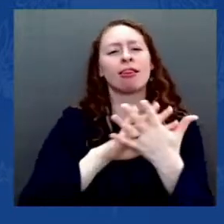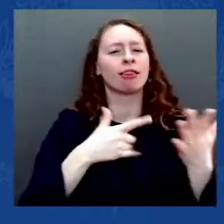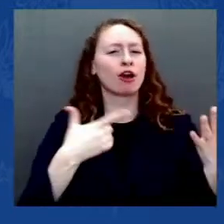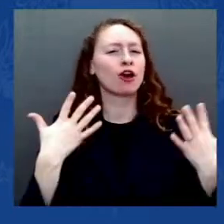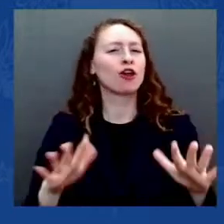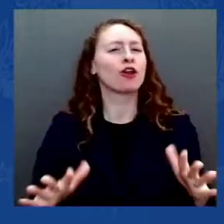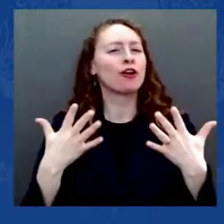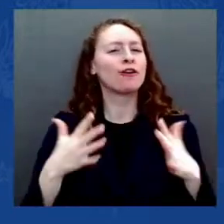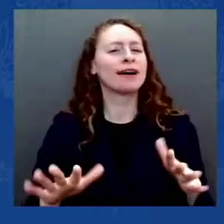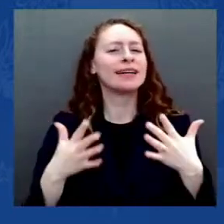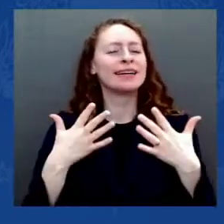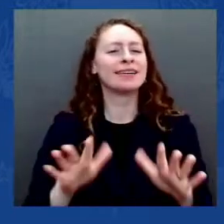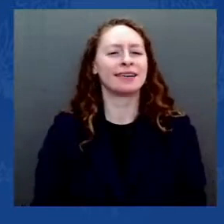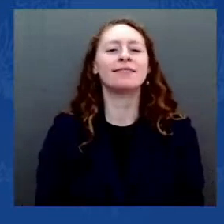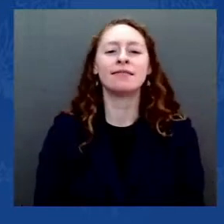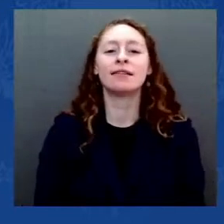president.